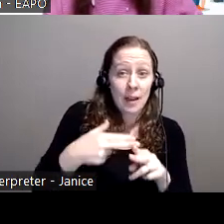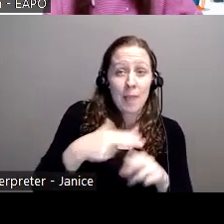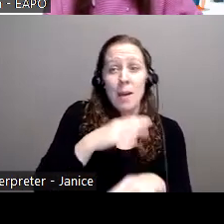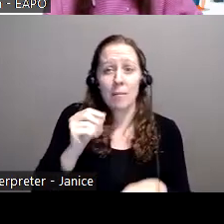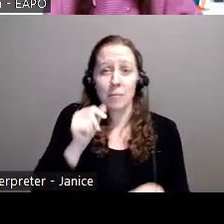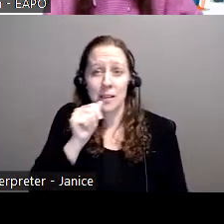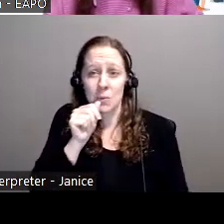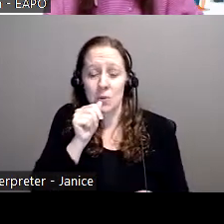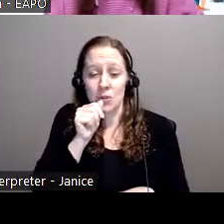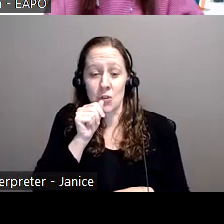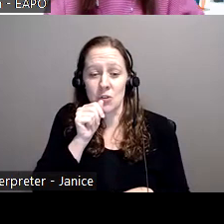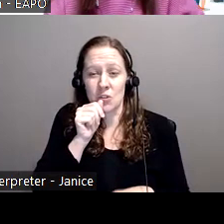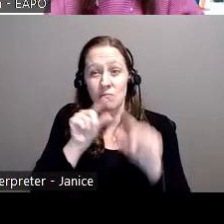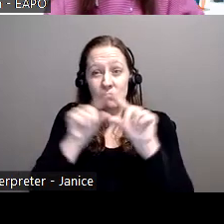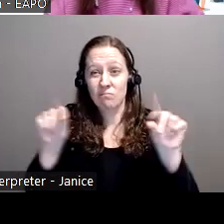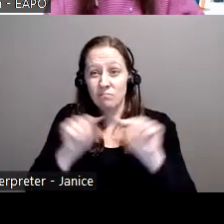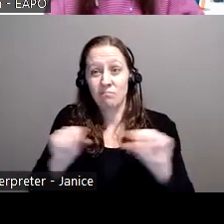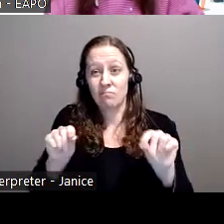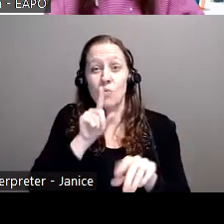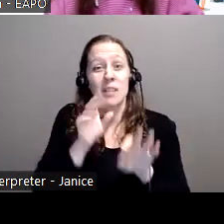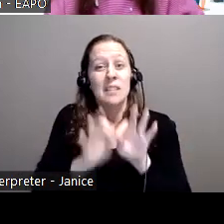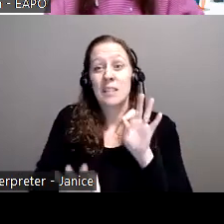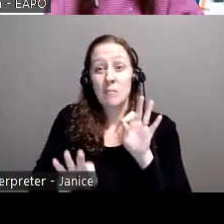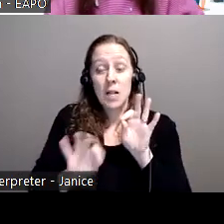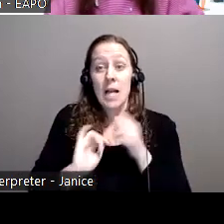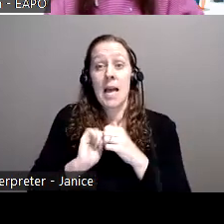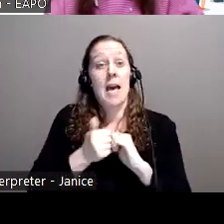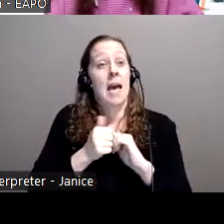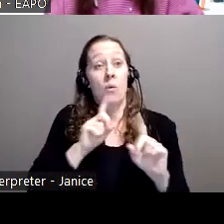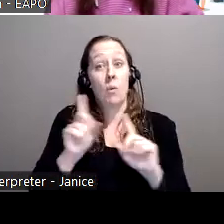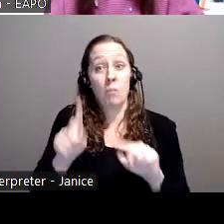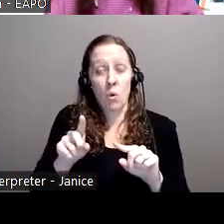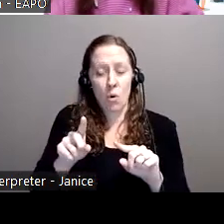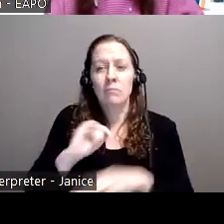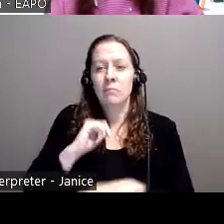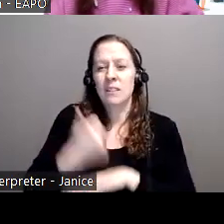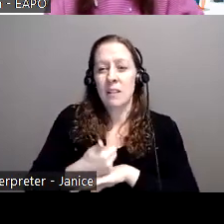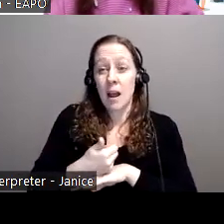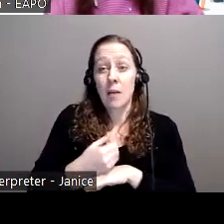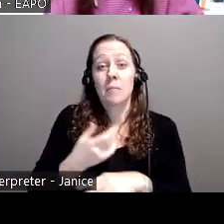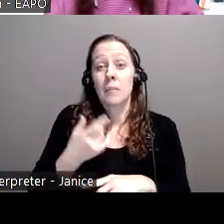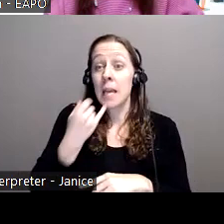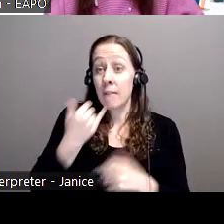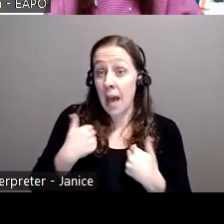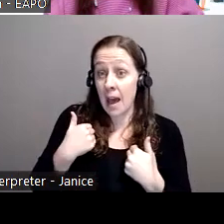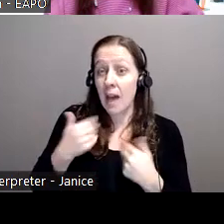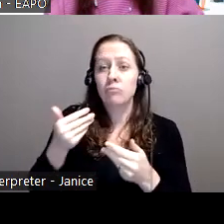So, from what we've seen, that's the most simple way to be able to report is by using that. And if you don't have one, you can just register for one. And all